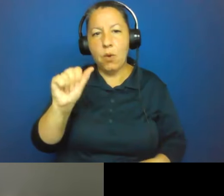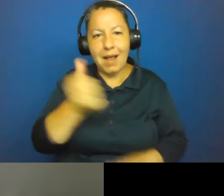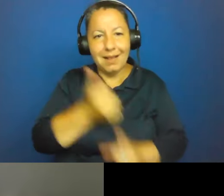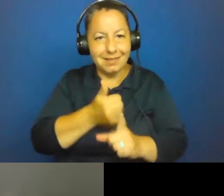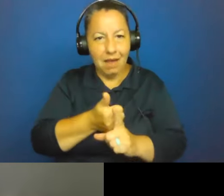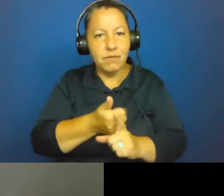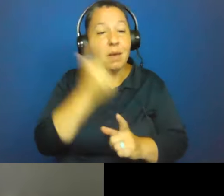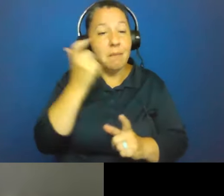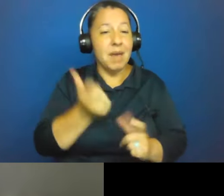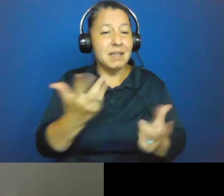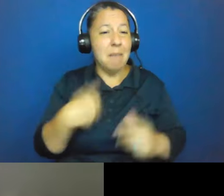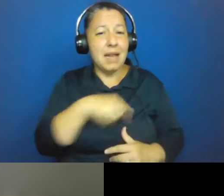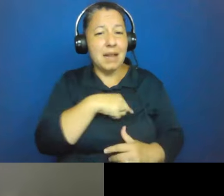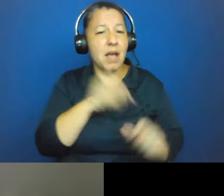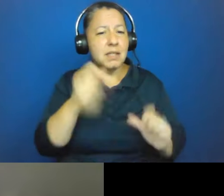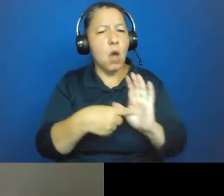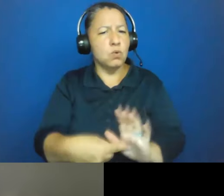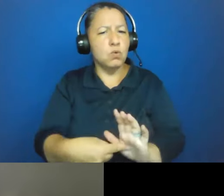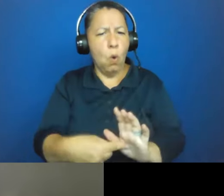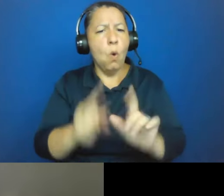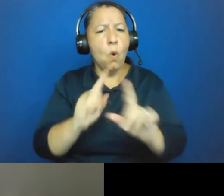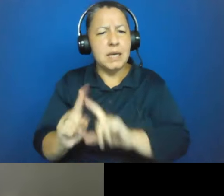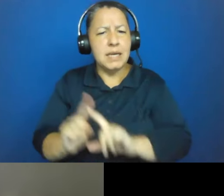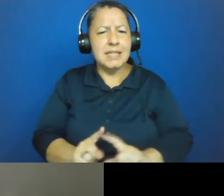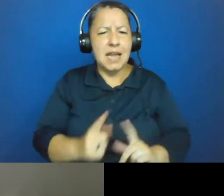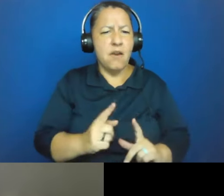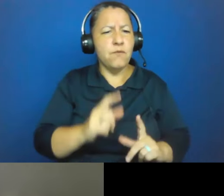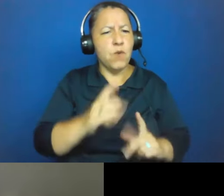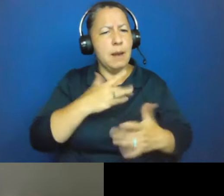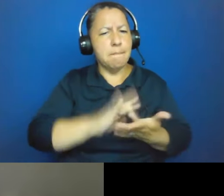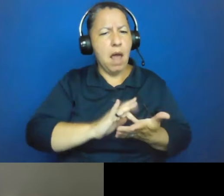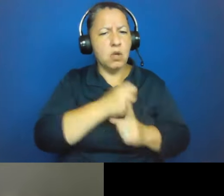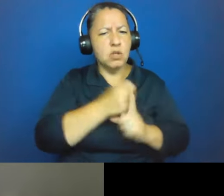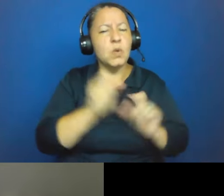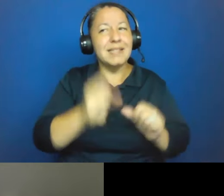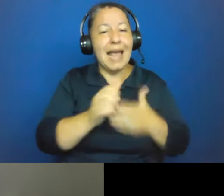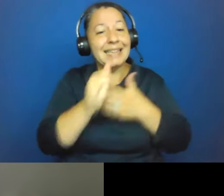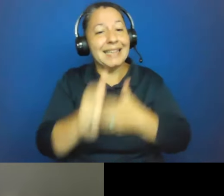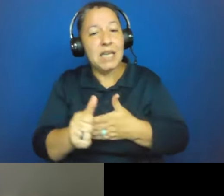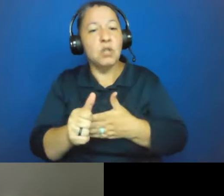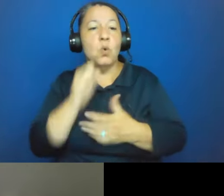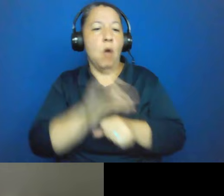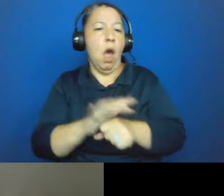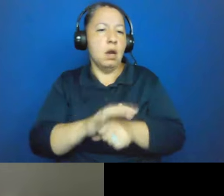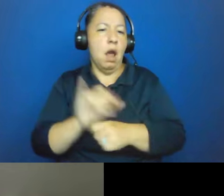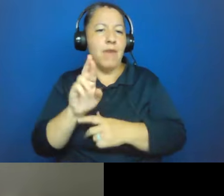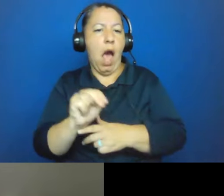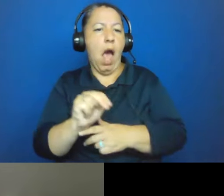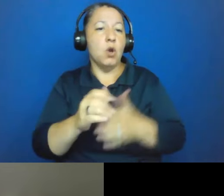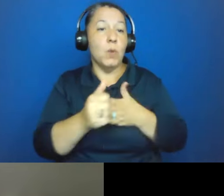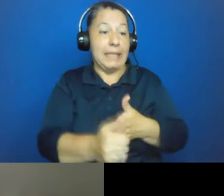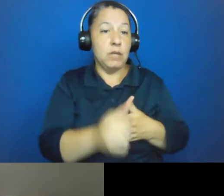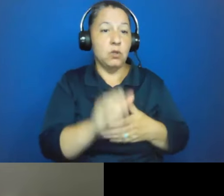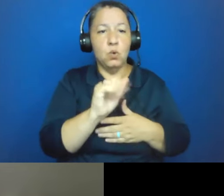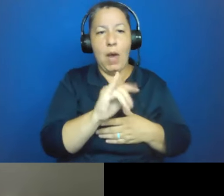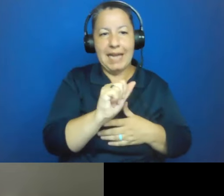many malnutrition, et cetera, et cetera, many conditions can lead to a deficiency in iron, which leads to anemia. But it's a fairly